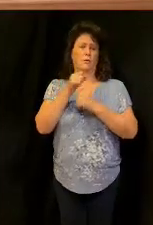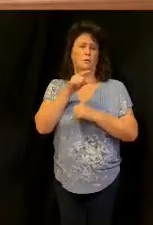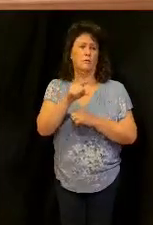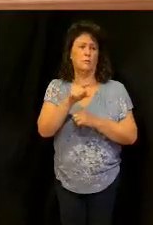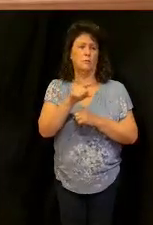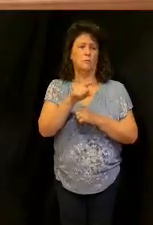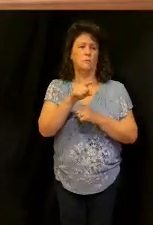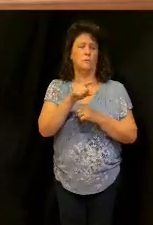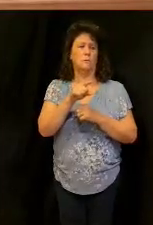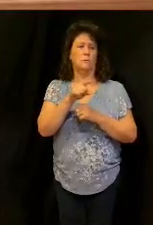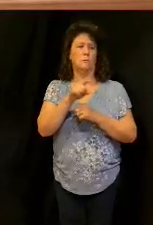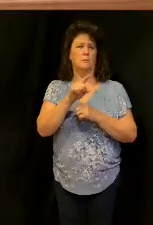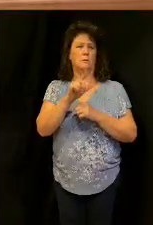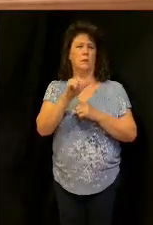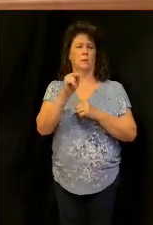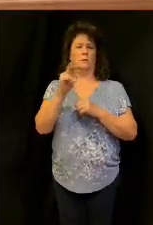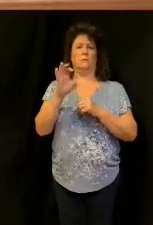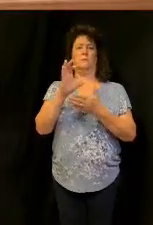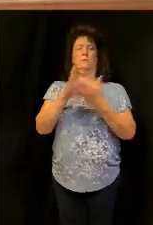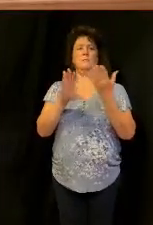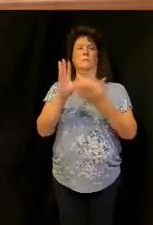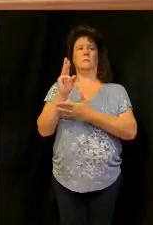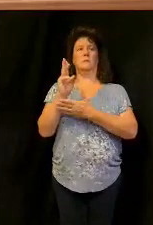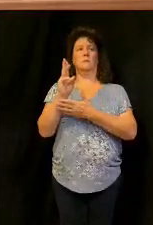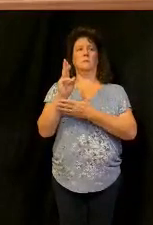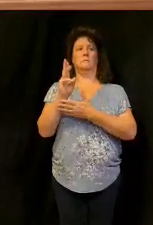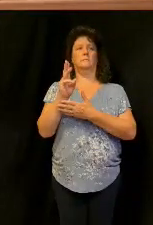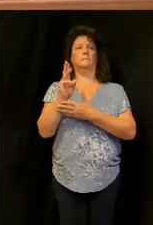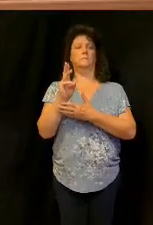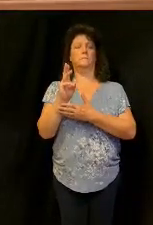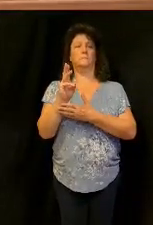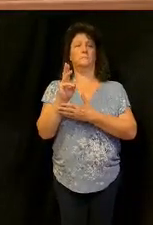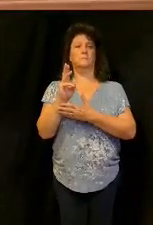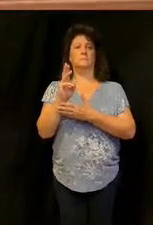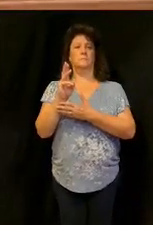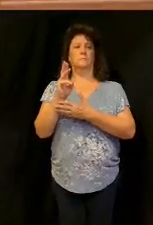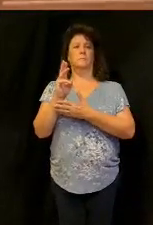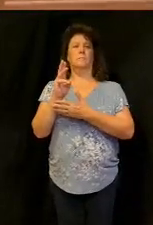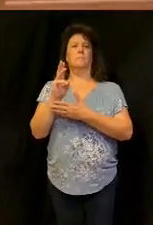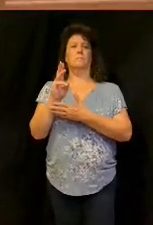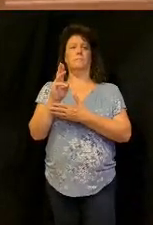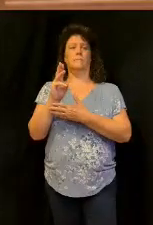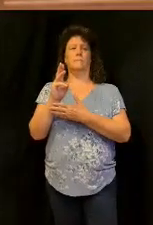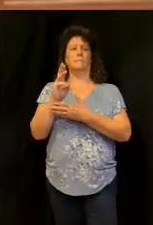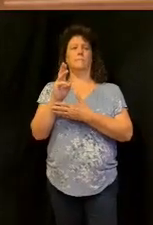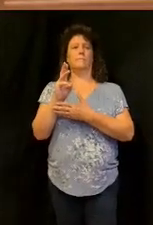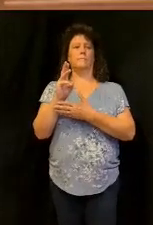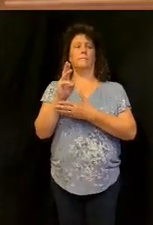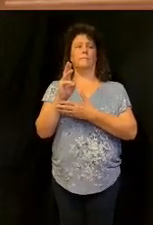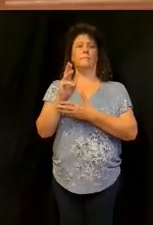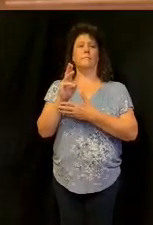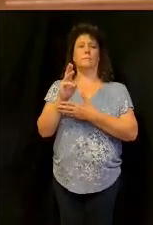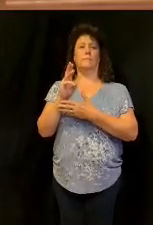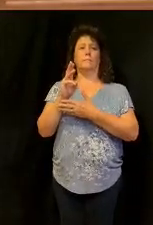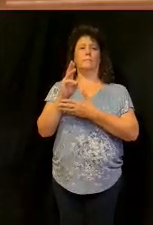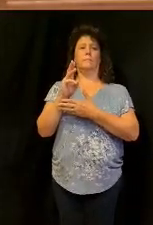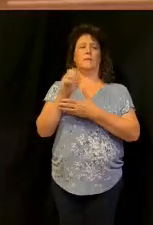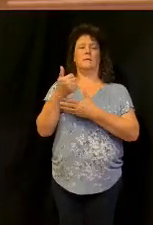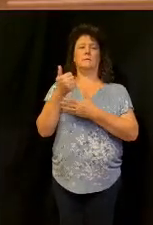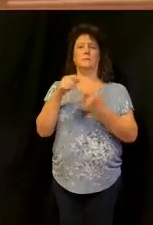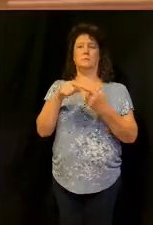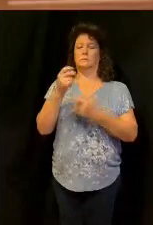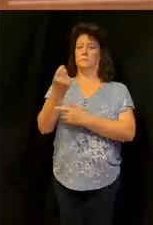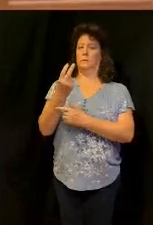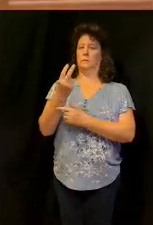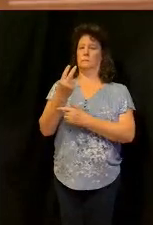trust you with this Luke chapter 16 Marianna real quick on the screen Luke chapter 16 we read it a minute ago there in verses 10 through 12